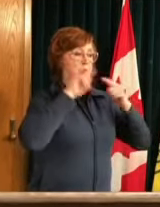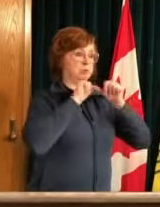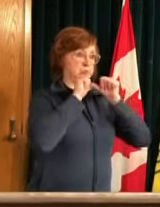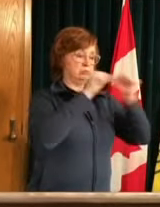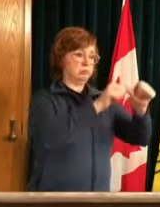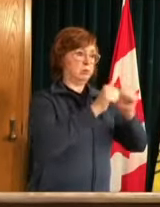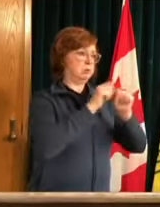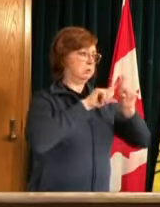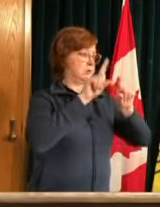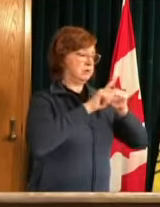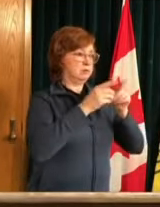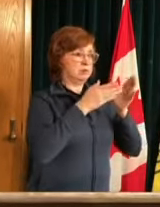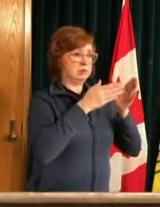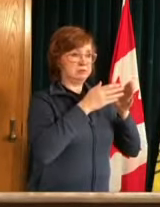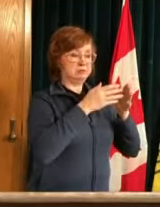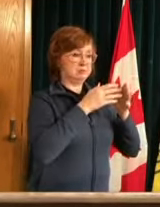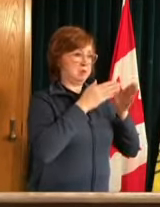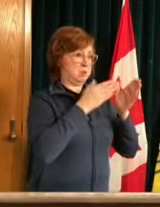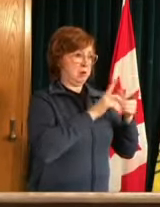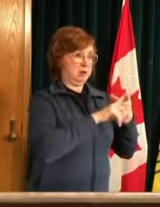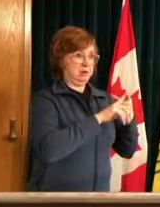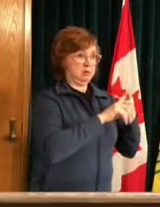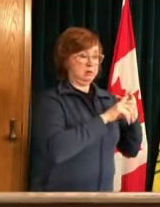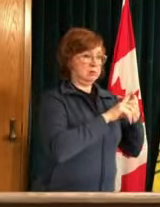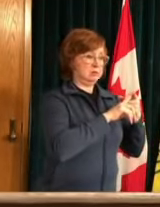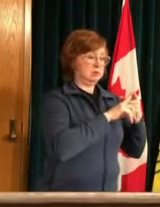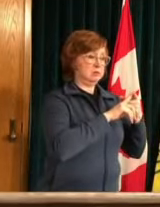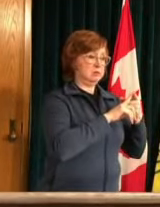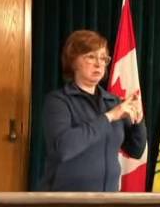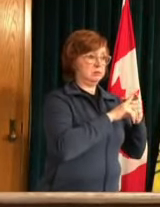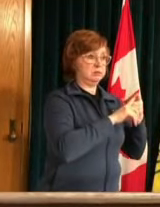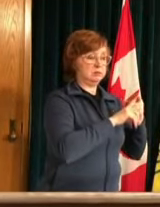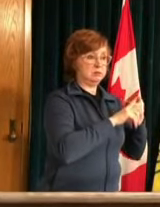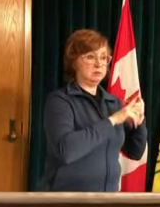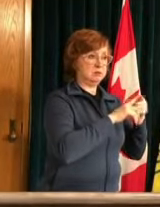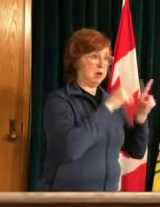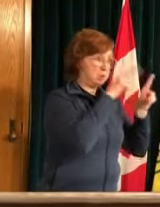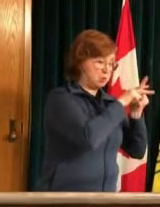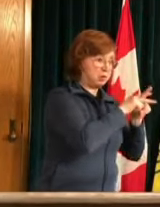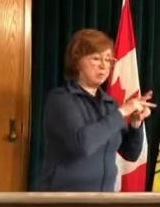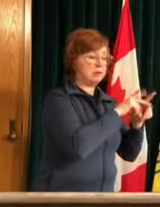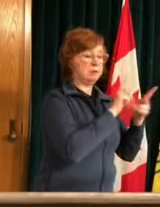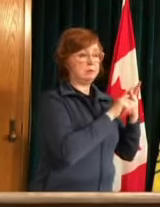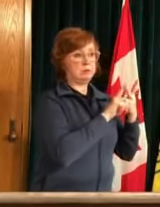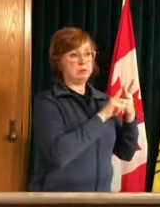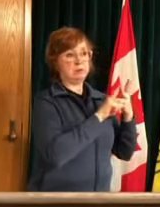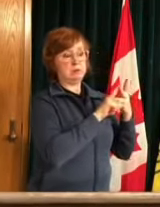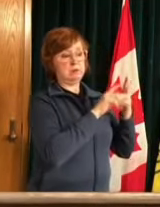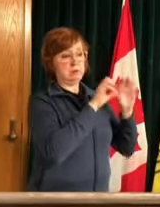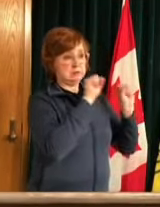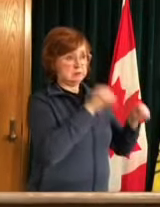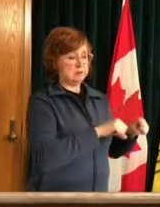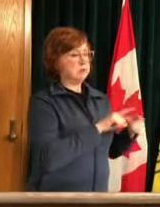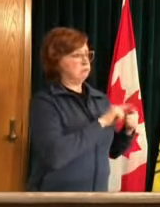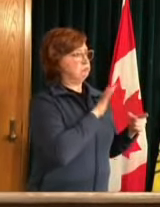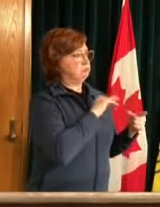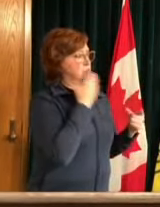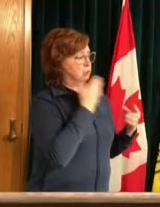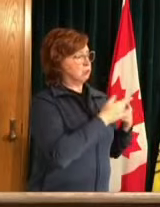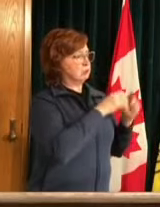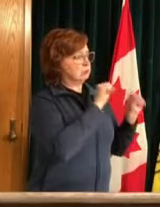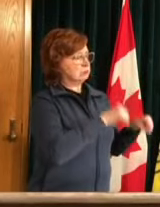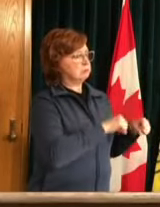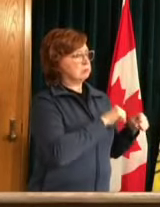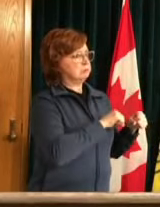that we that we are able to uh the sha um appointment system which has been very effective and really the core of uh of our